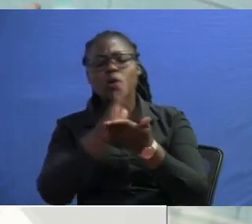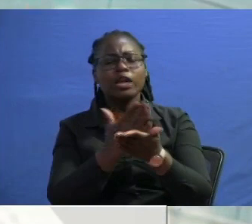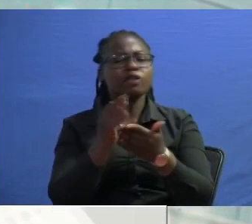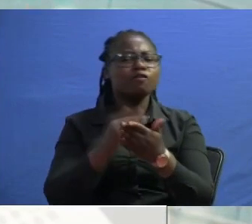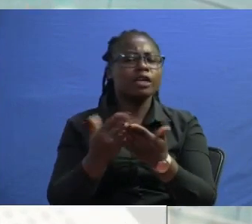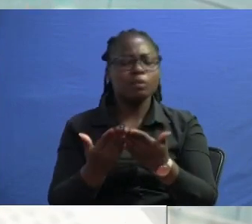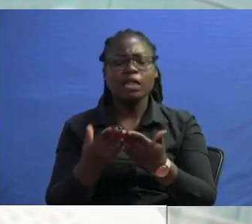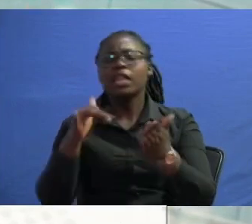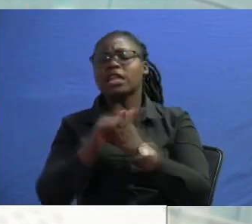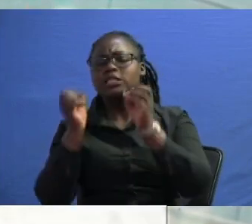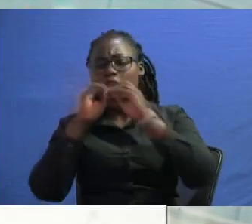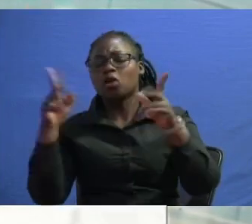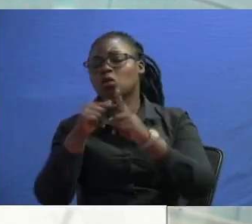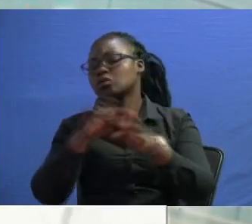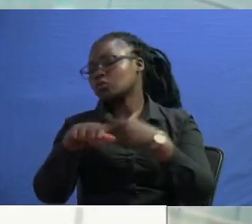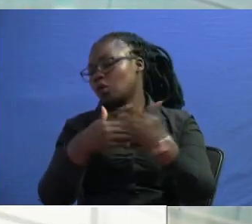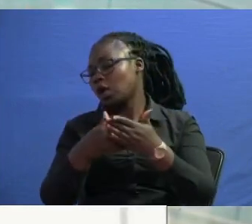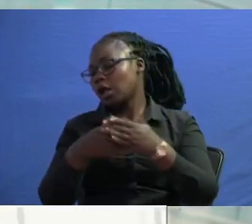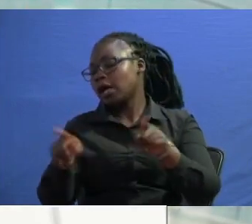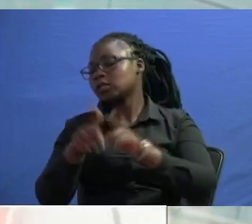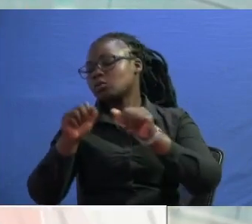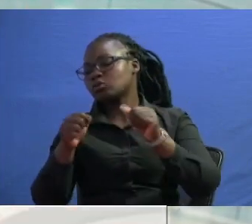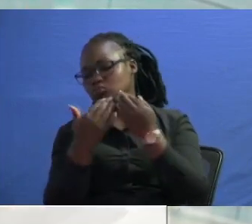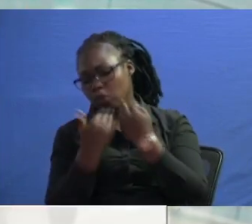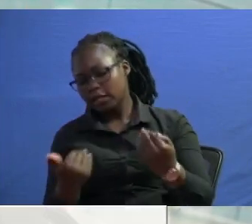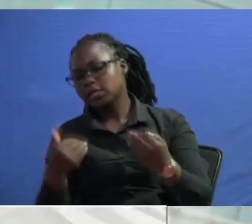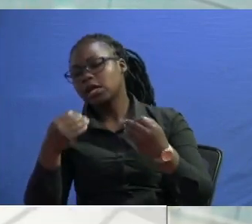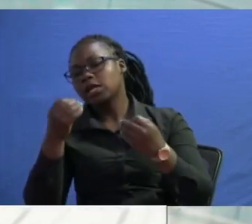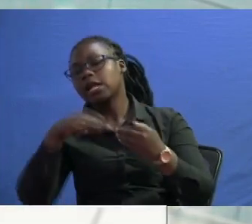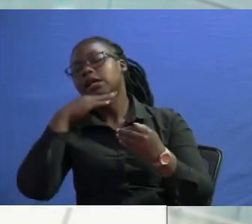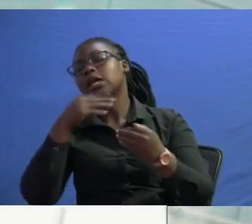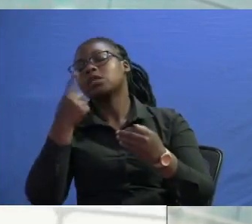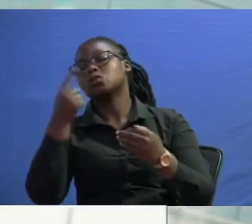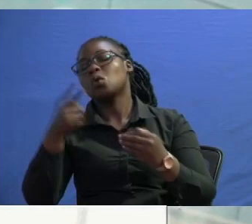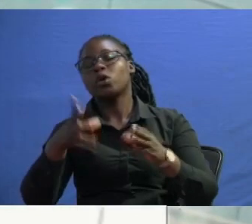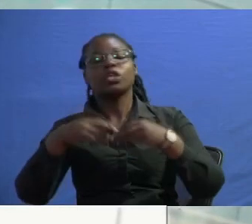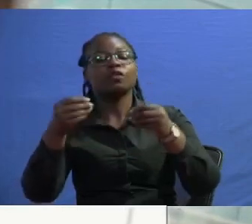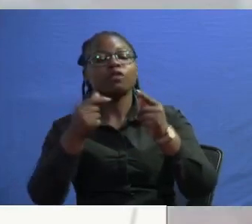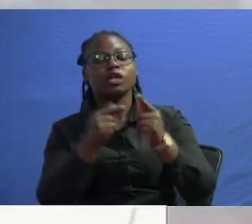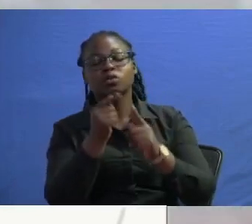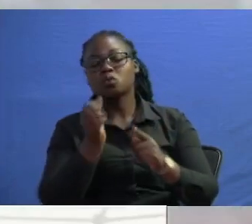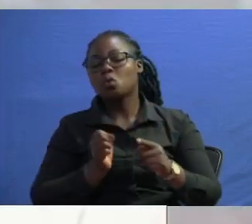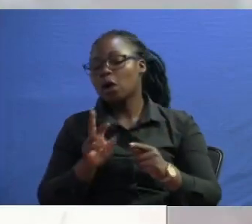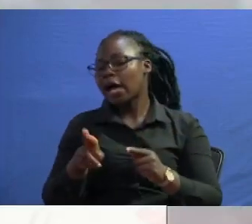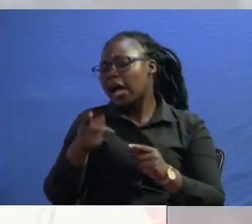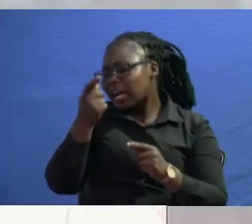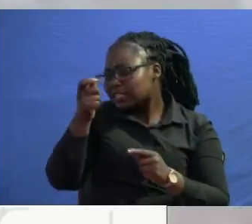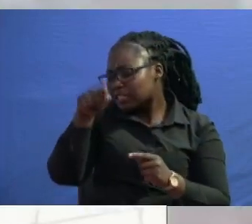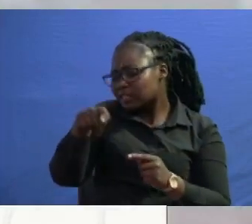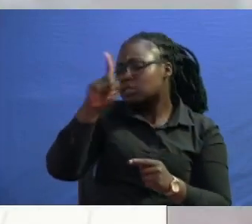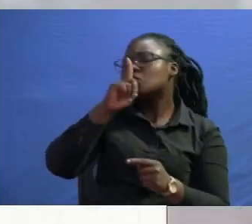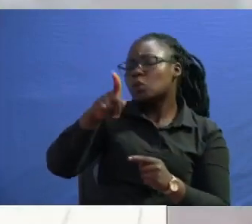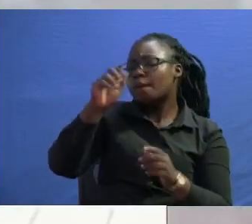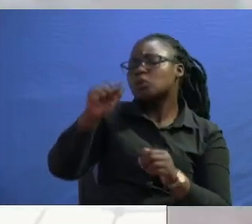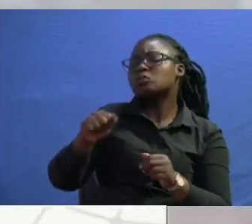be a loss to all of us and the child will die so give it give the child to her all right at least she was sure the child will be